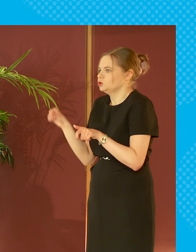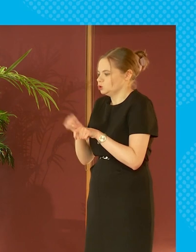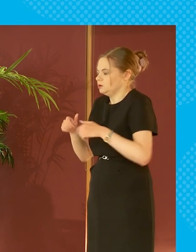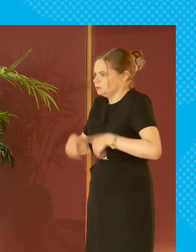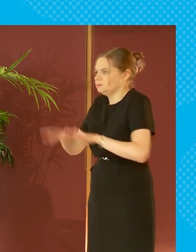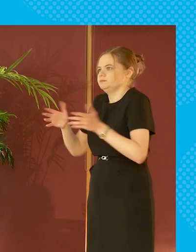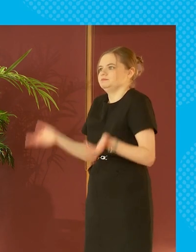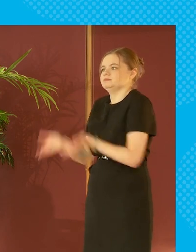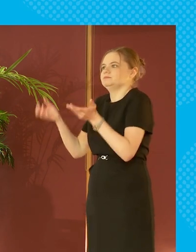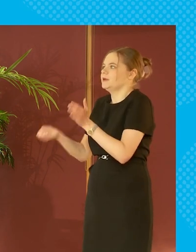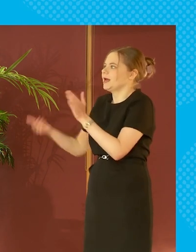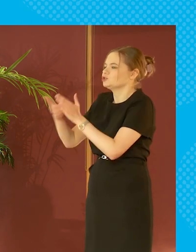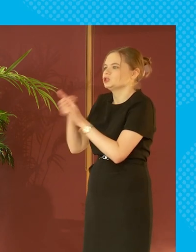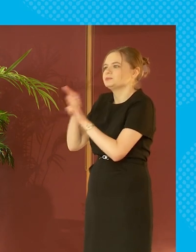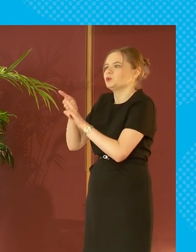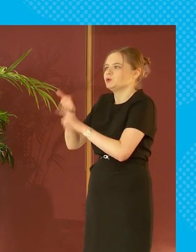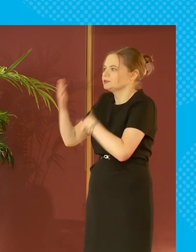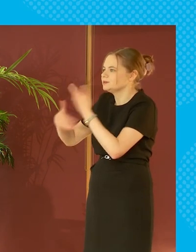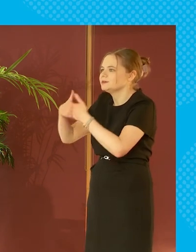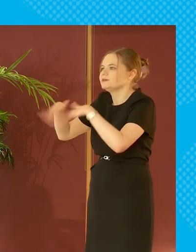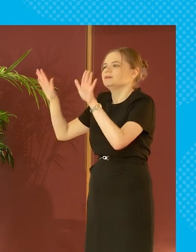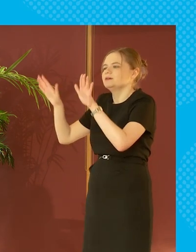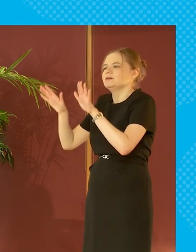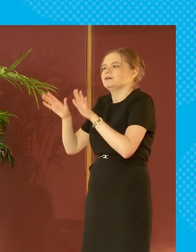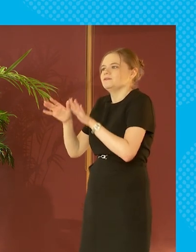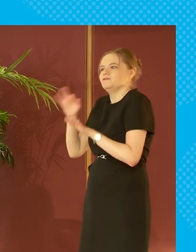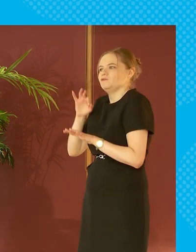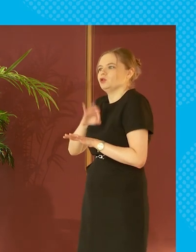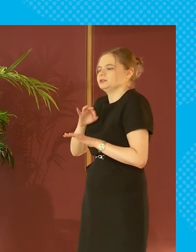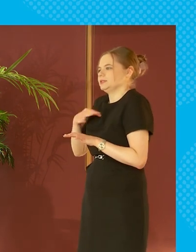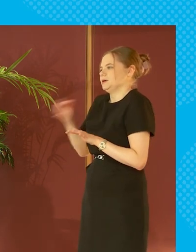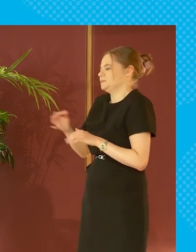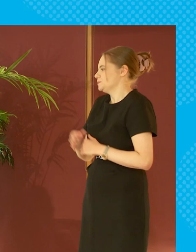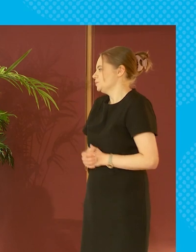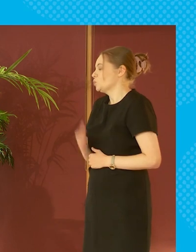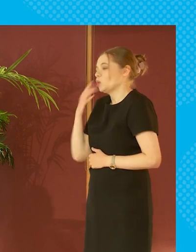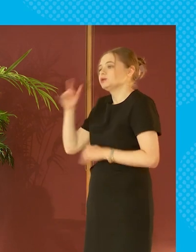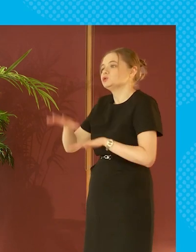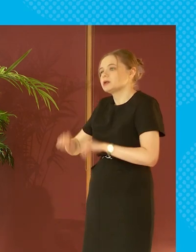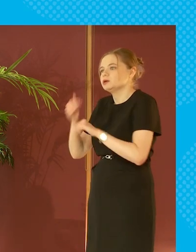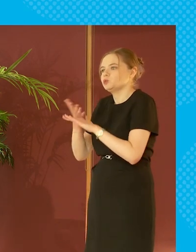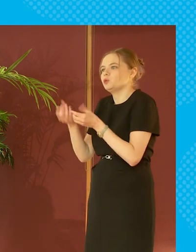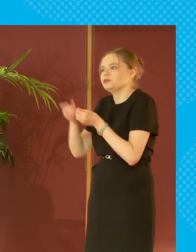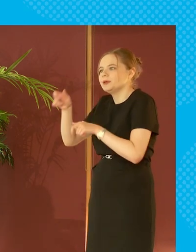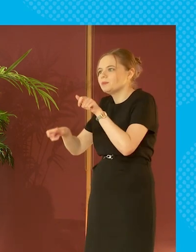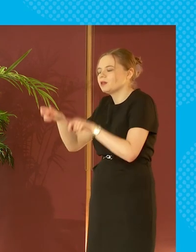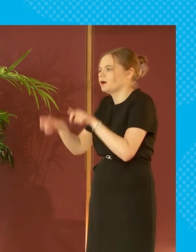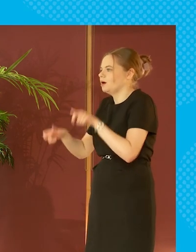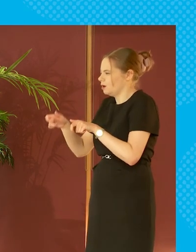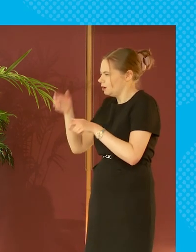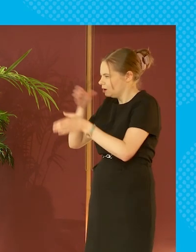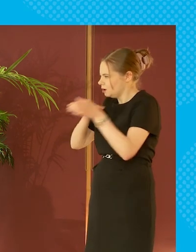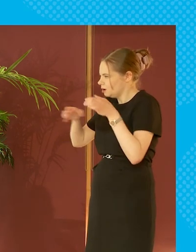be given extra support to volunteer because once you start working with people and learn